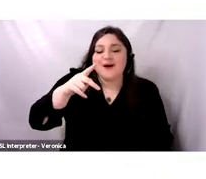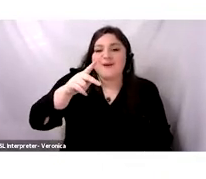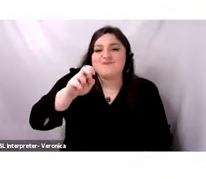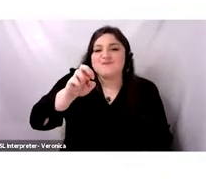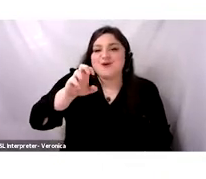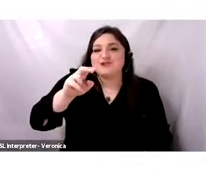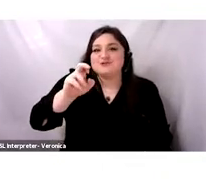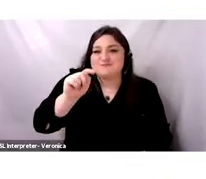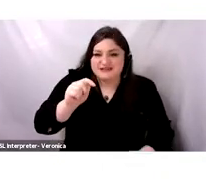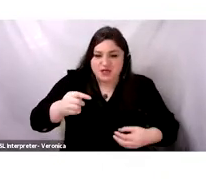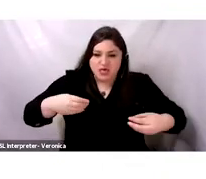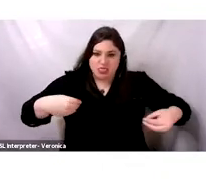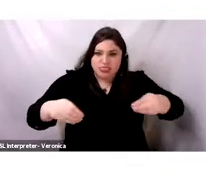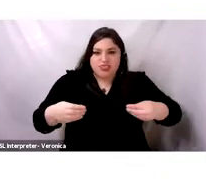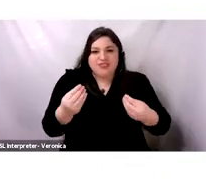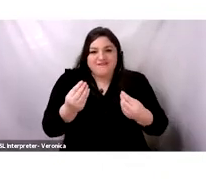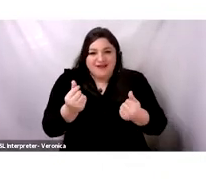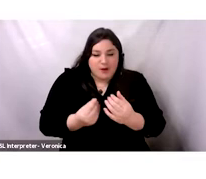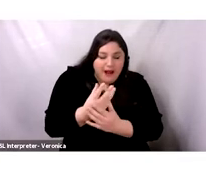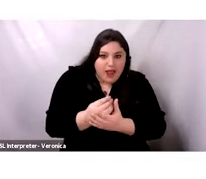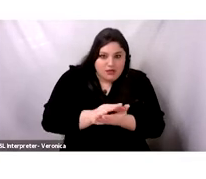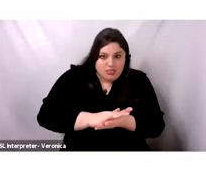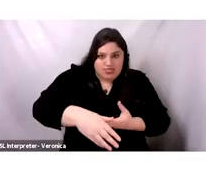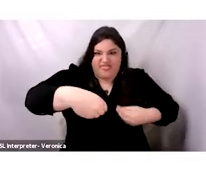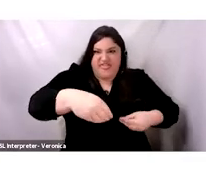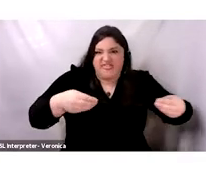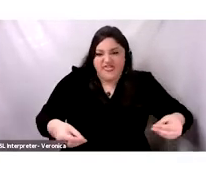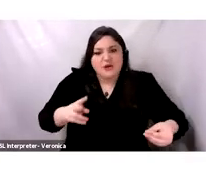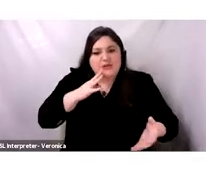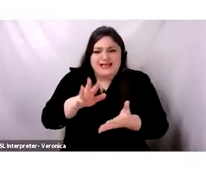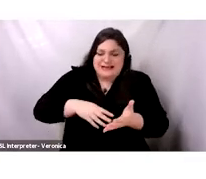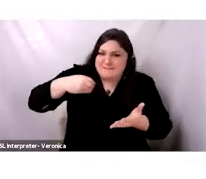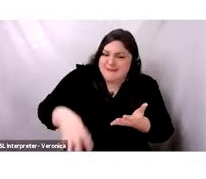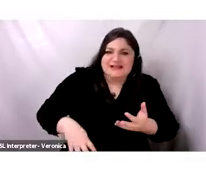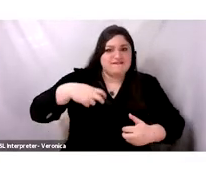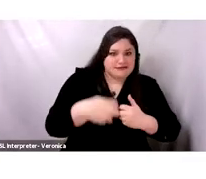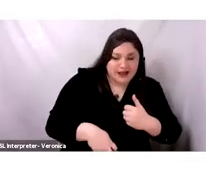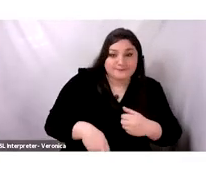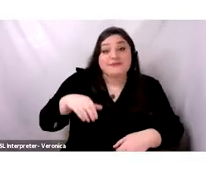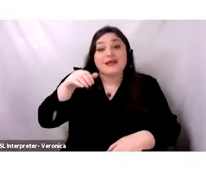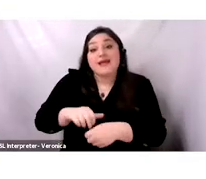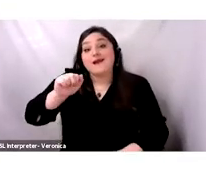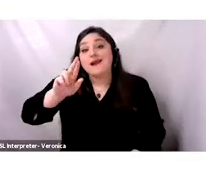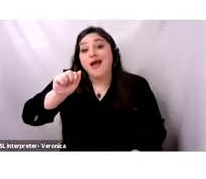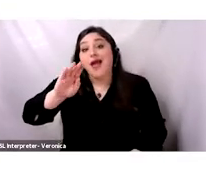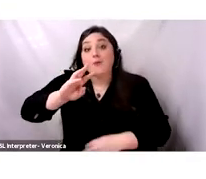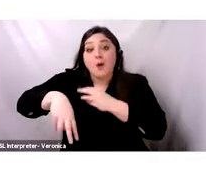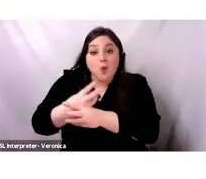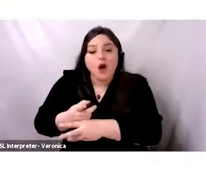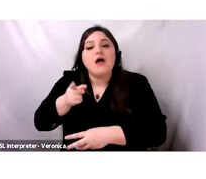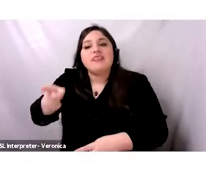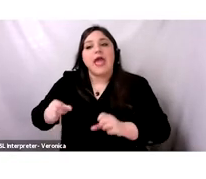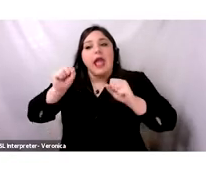expensive in Western Europe. In the Arab Muslim world, paper was produced on large scale. It was